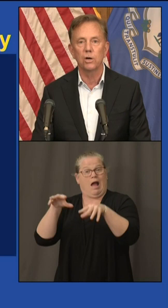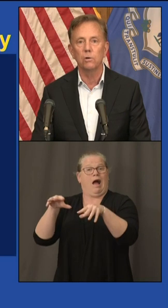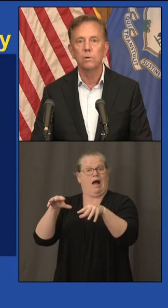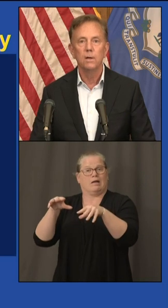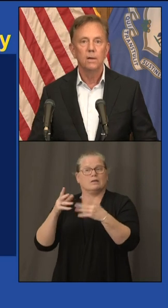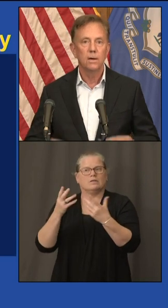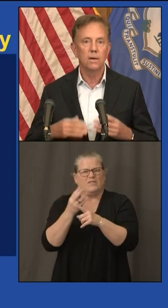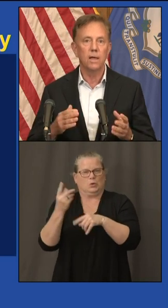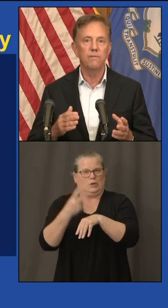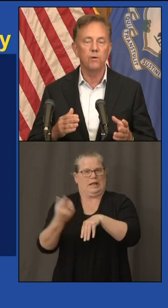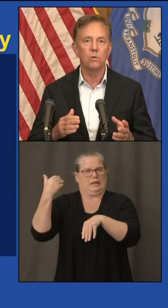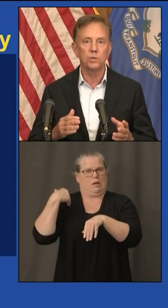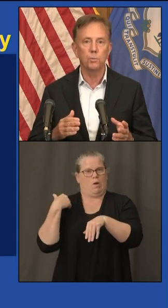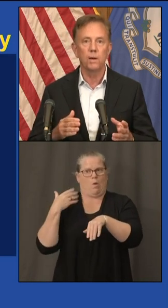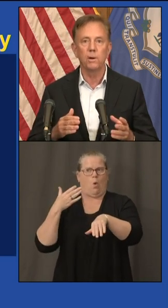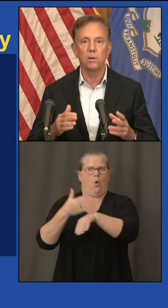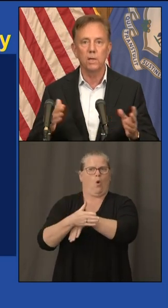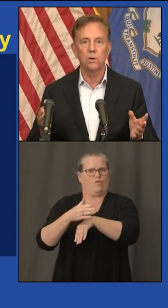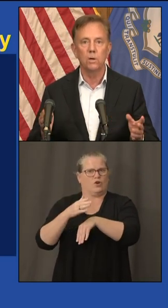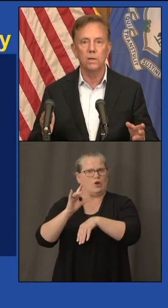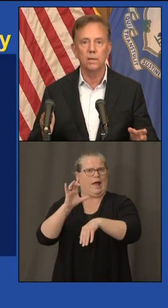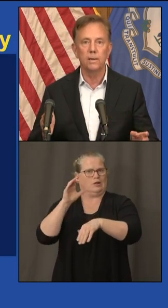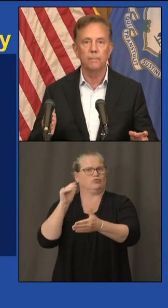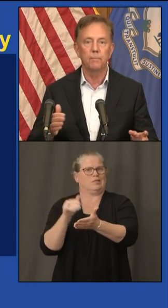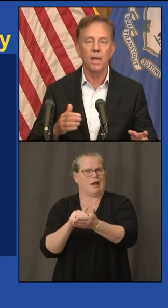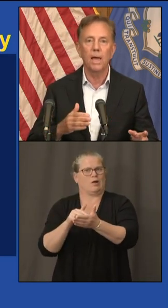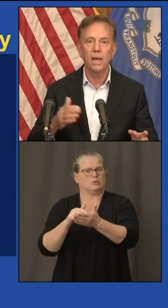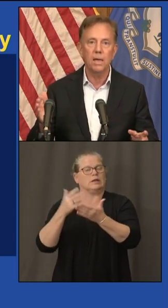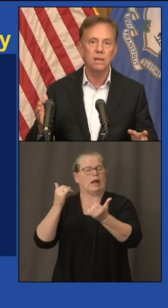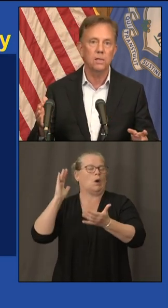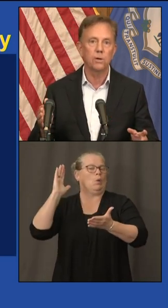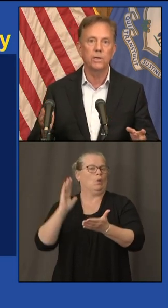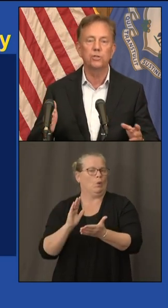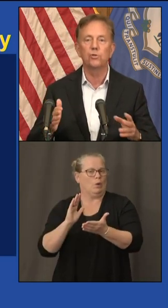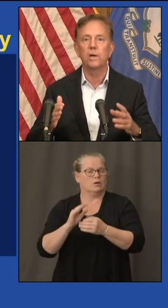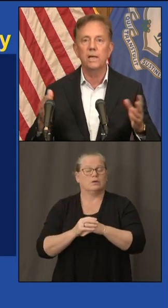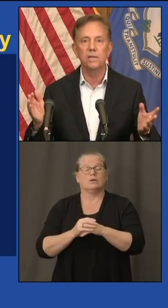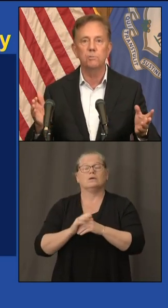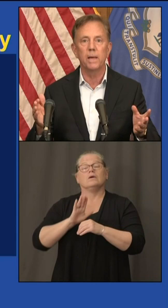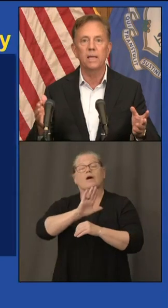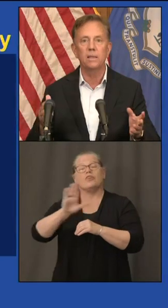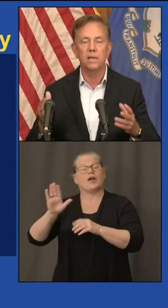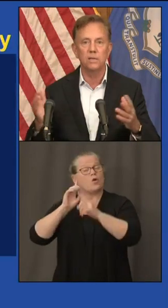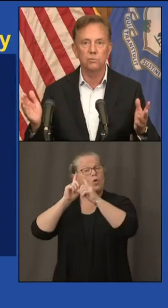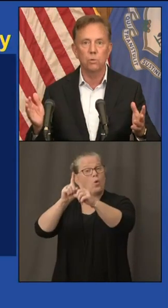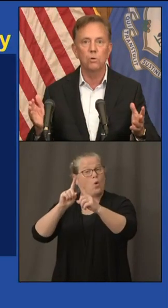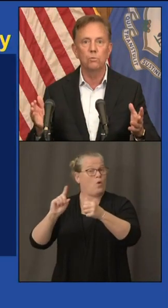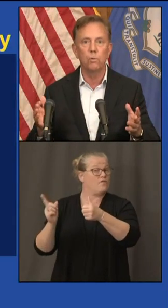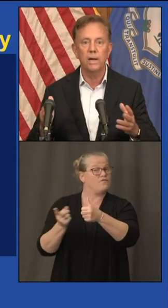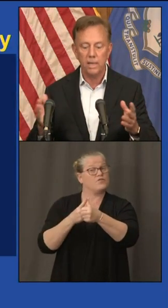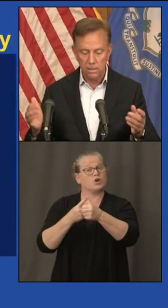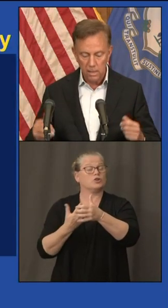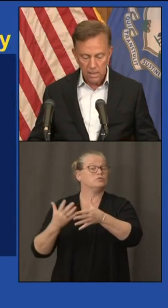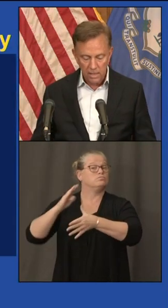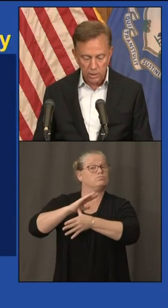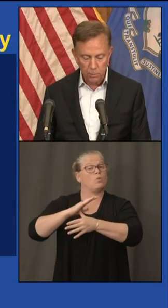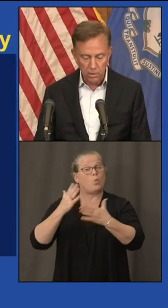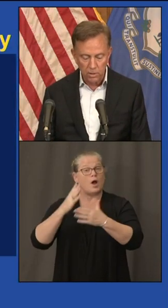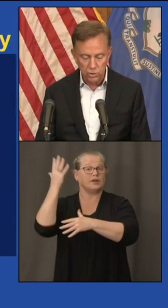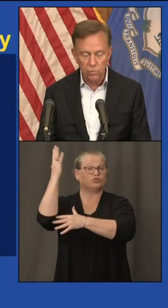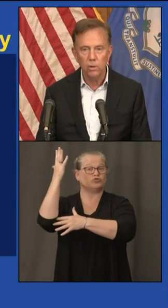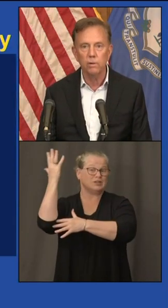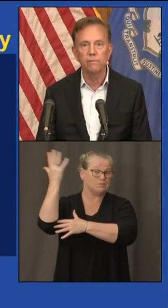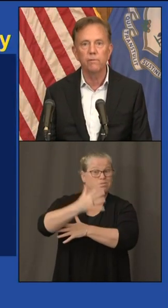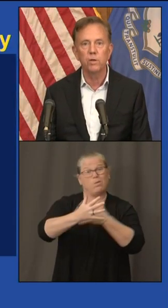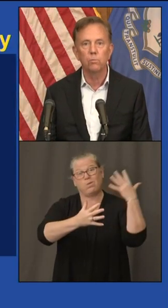days ago they focused primarily on um a clearing trees making things road ready that's